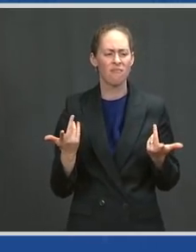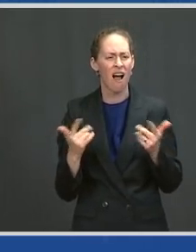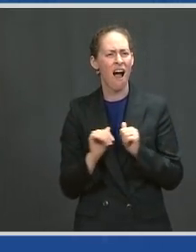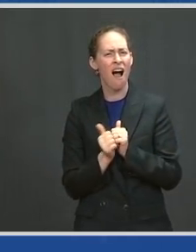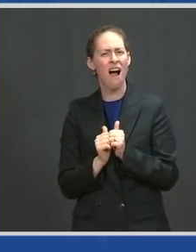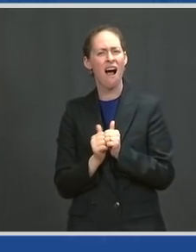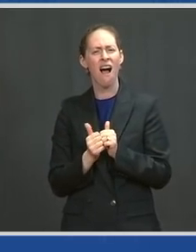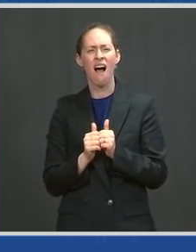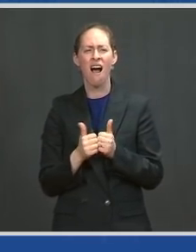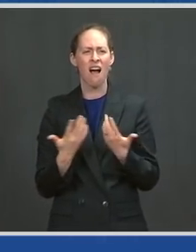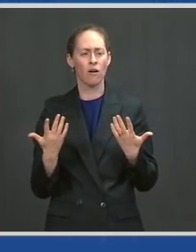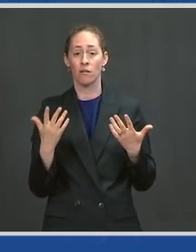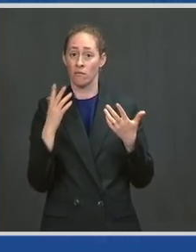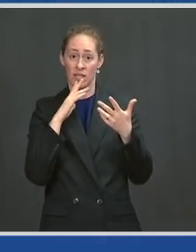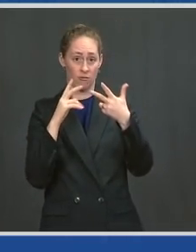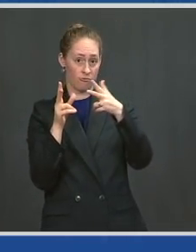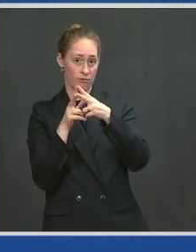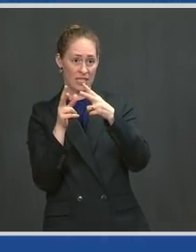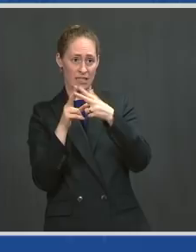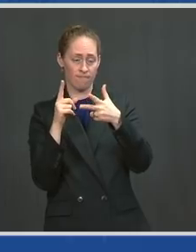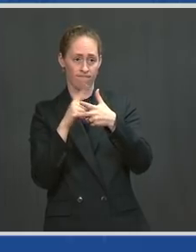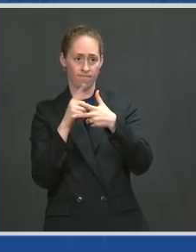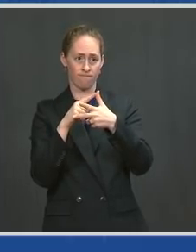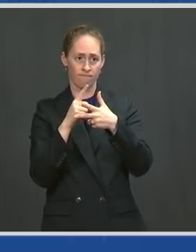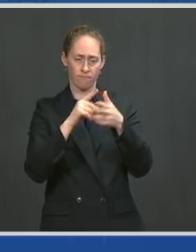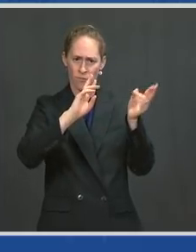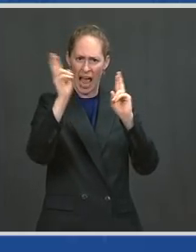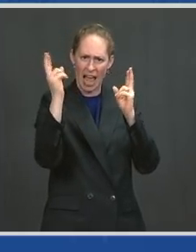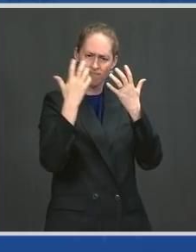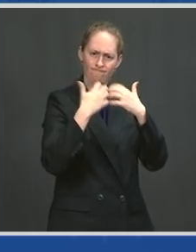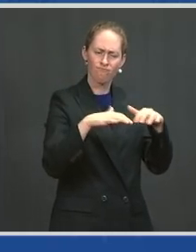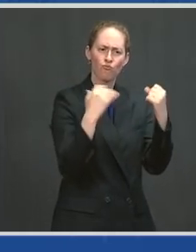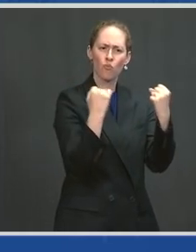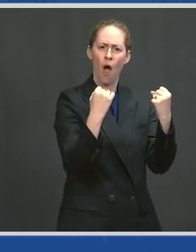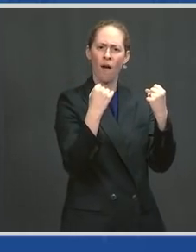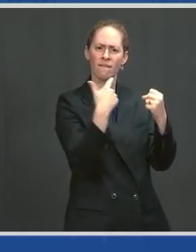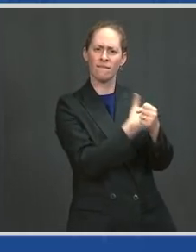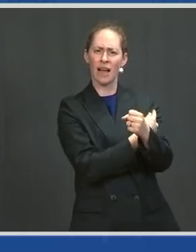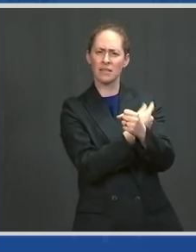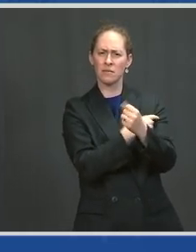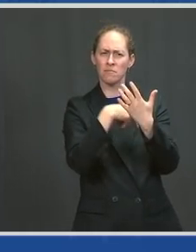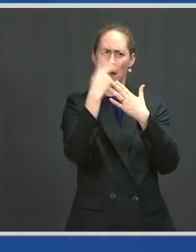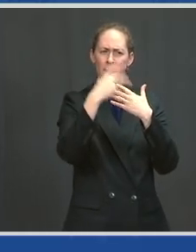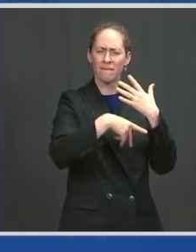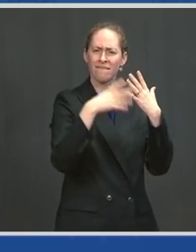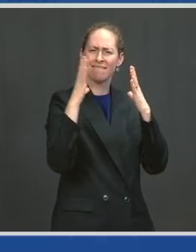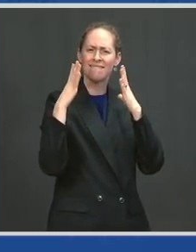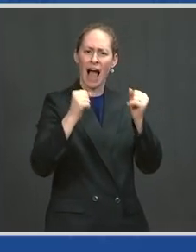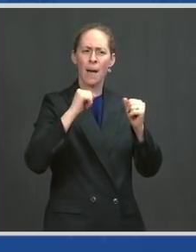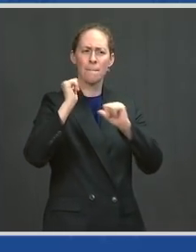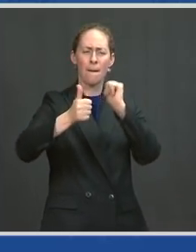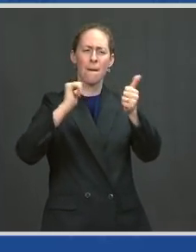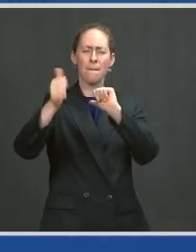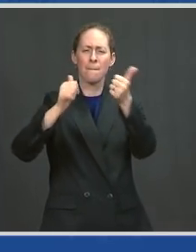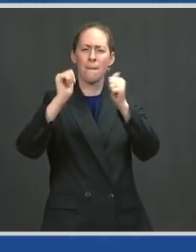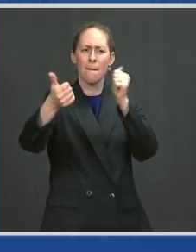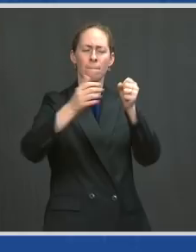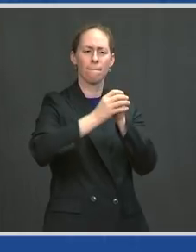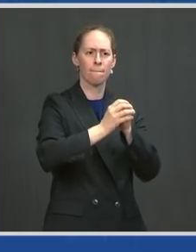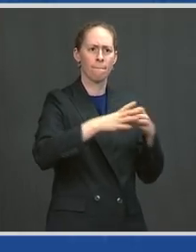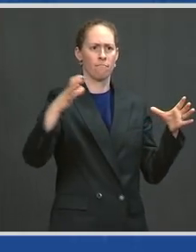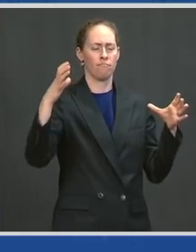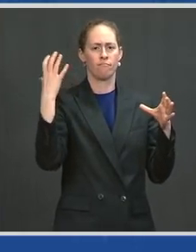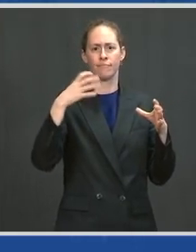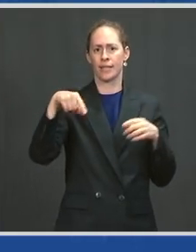we planned and executed a vaccination effort at a scale and speed never before seen here or anywhere in the